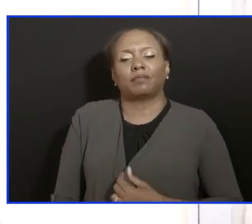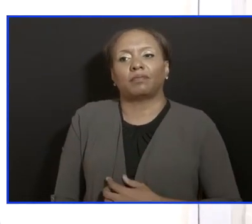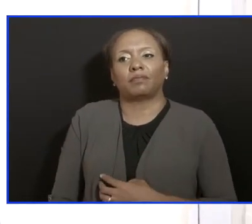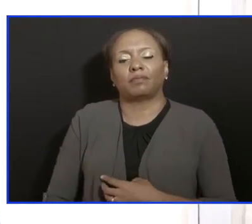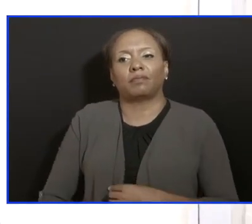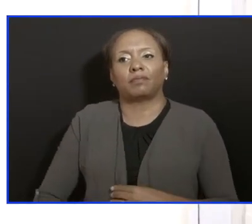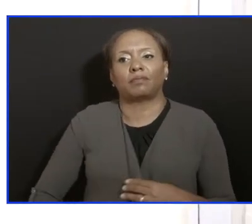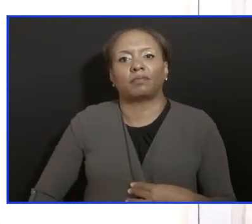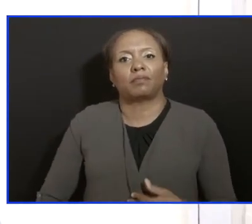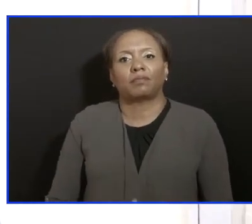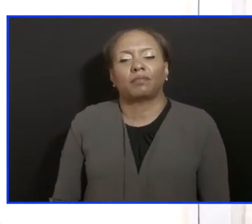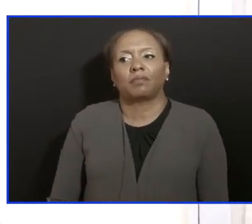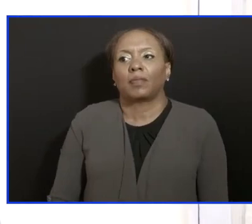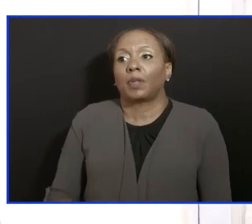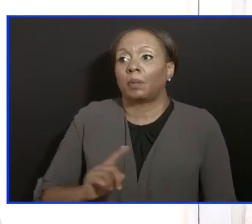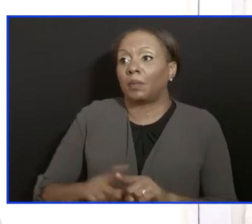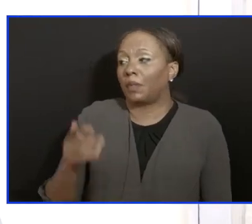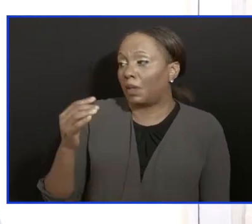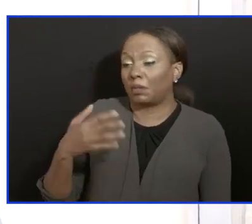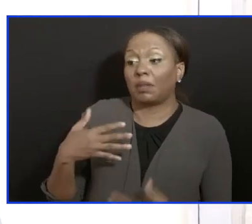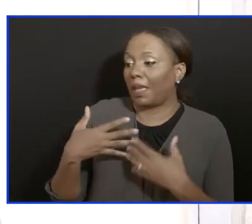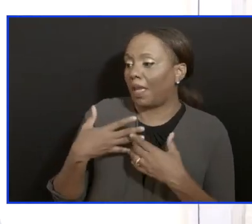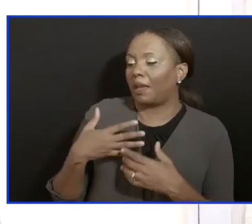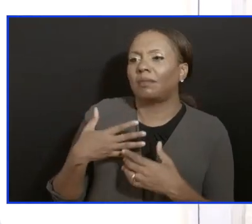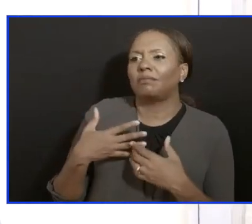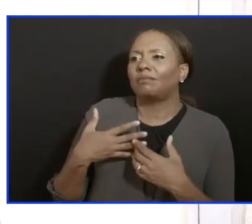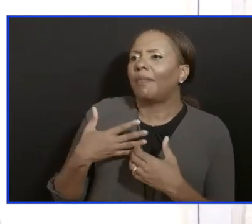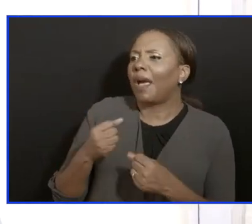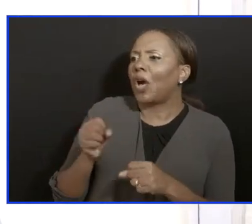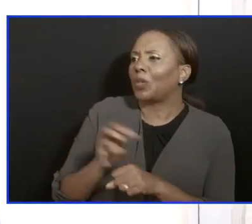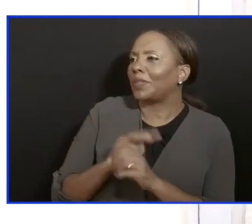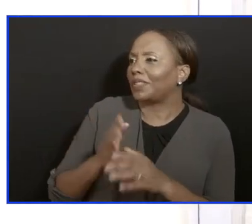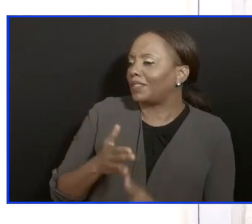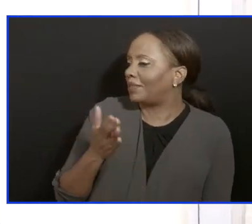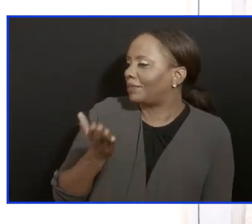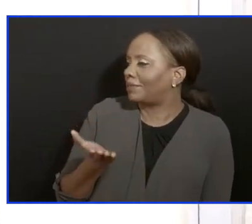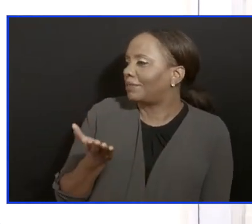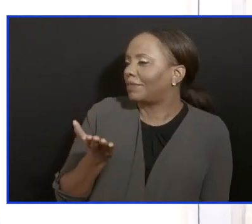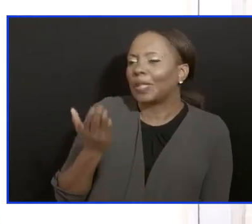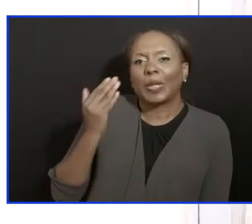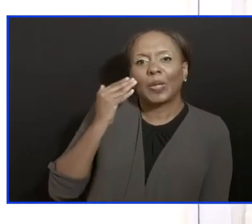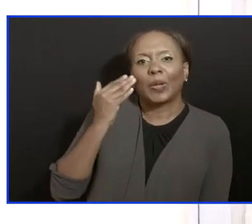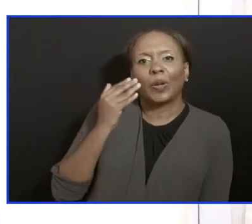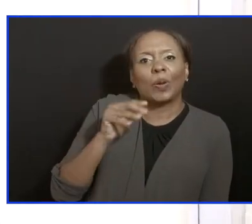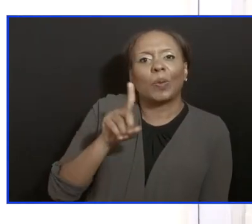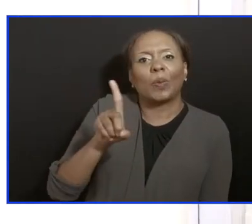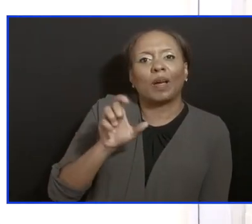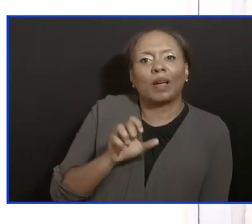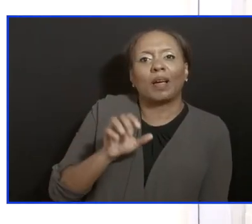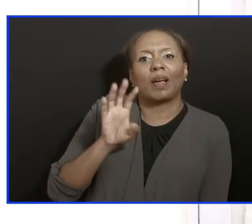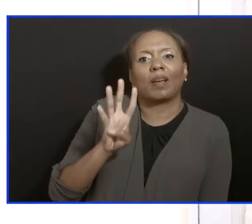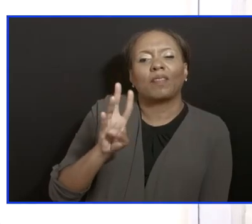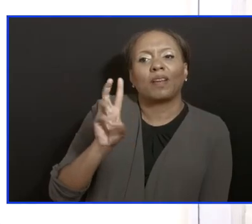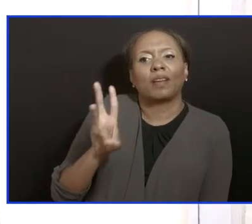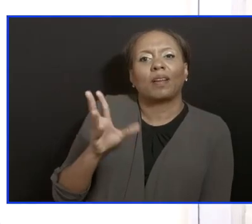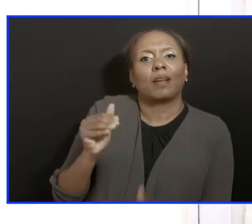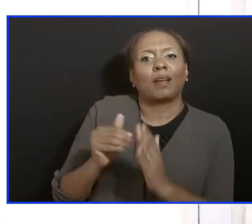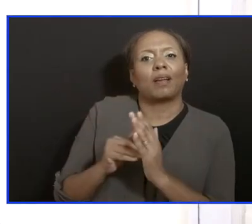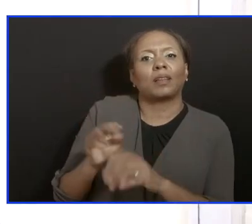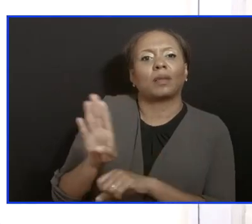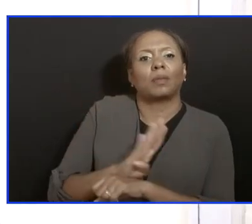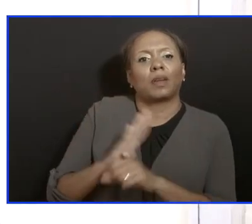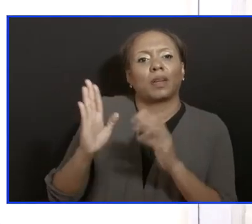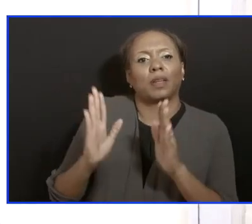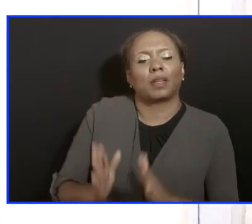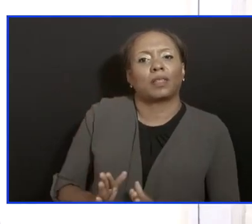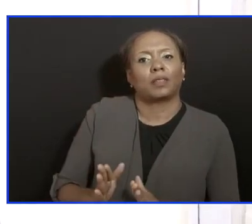this different, Jeffrey, from the first and the second wave, it is that 146,000 Barbadians are now